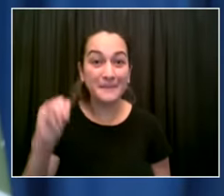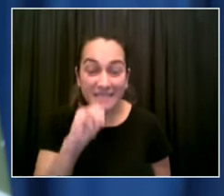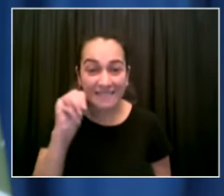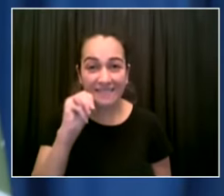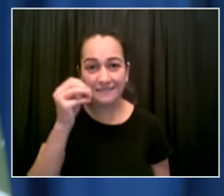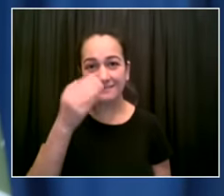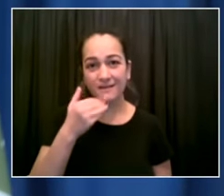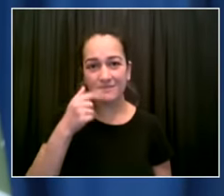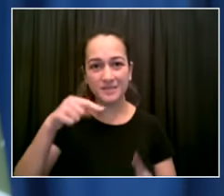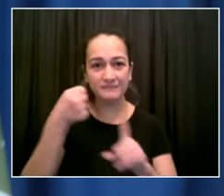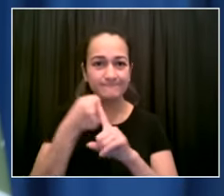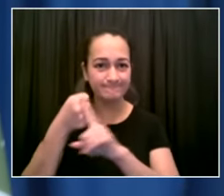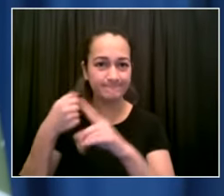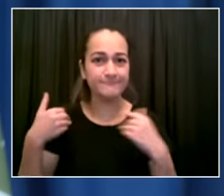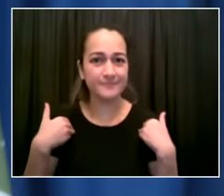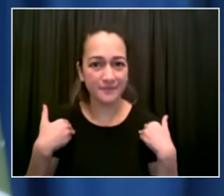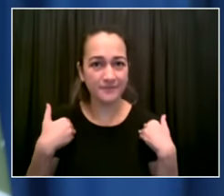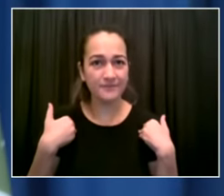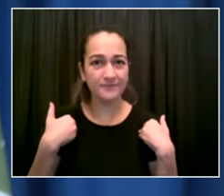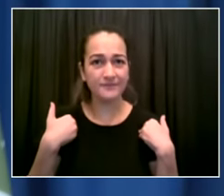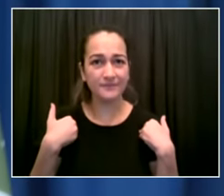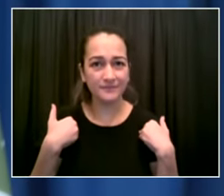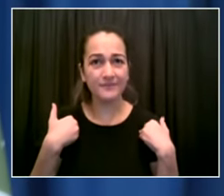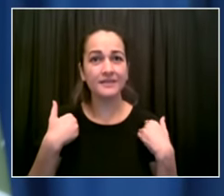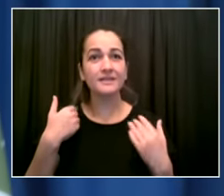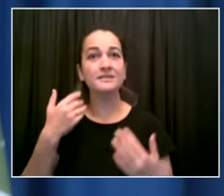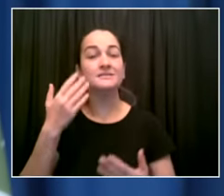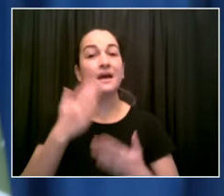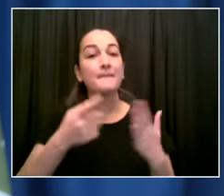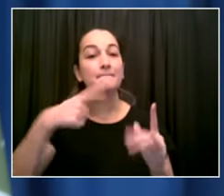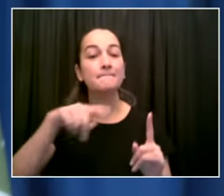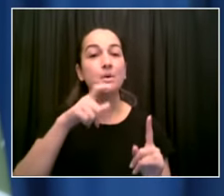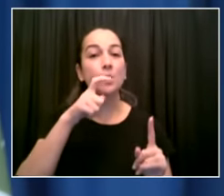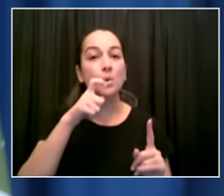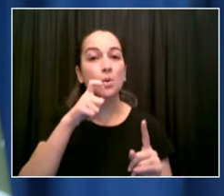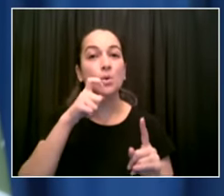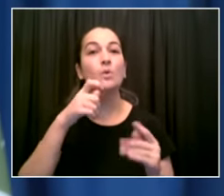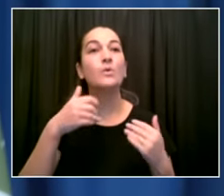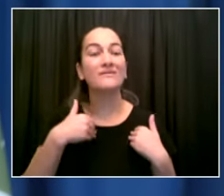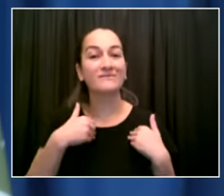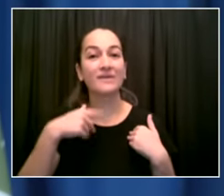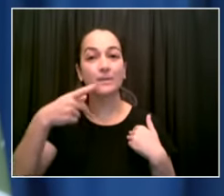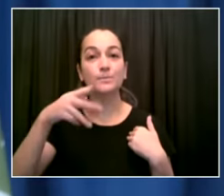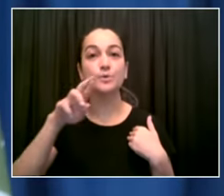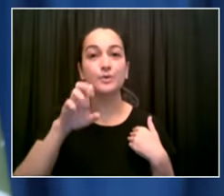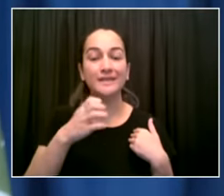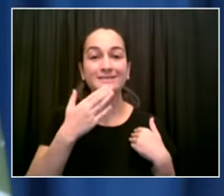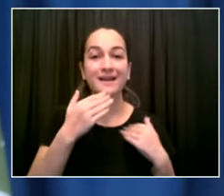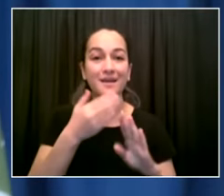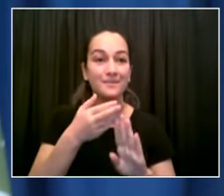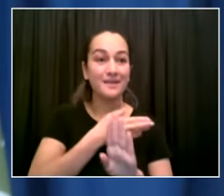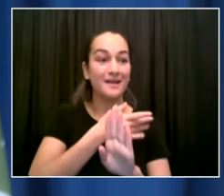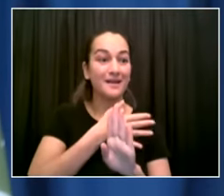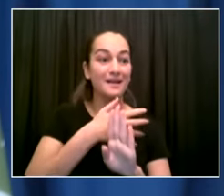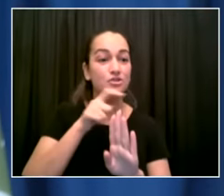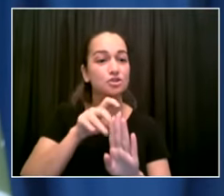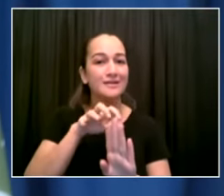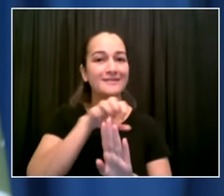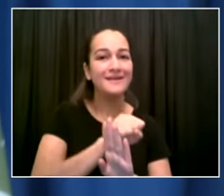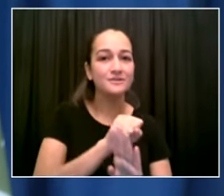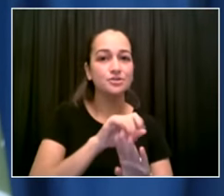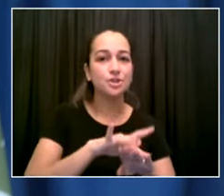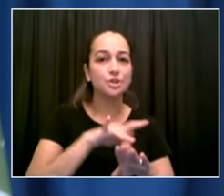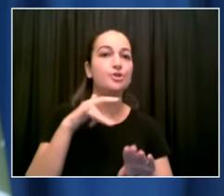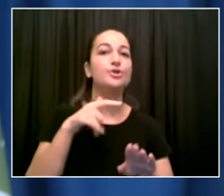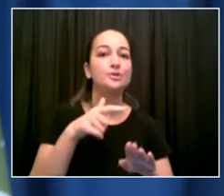we spend 51 billion dollars on health coverage for type 2 diabetes and it comes at an economic cost